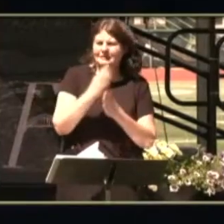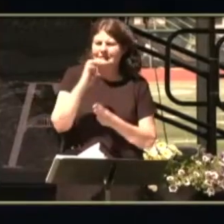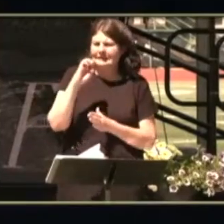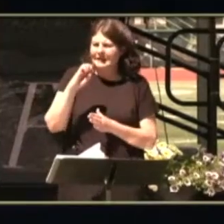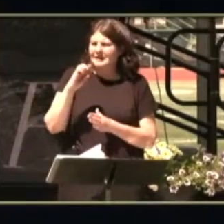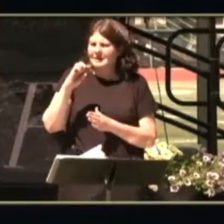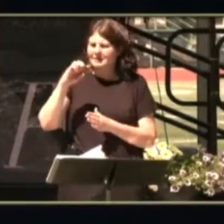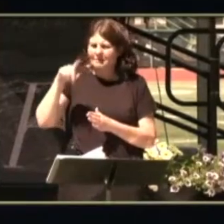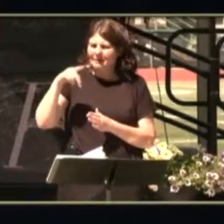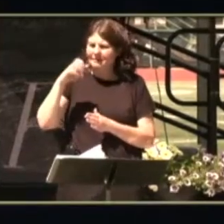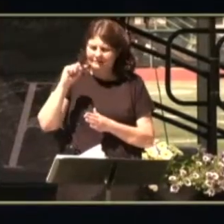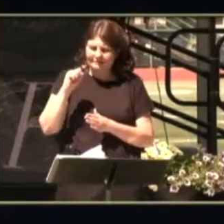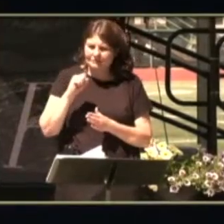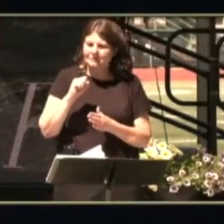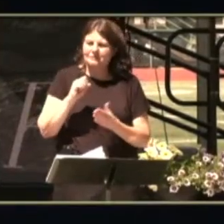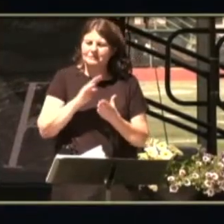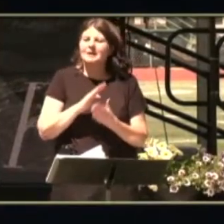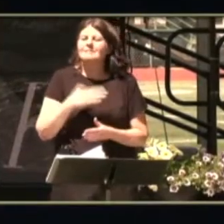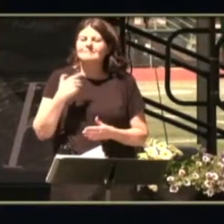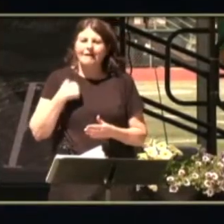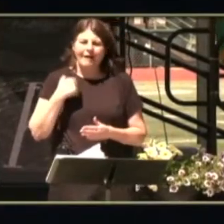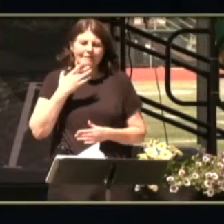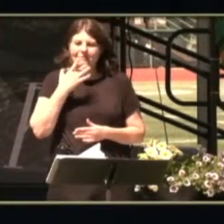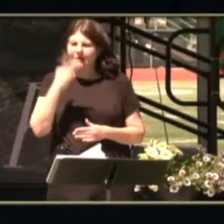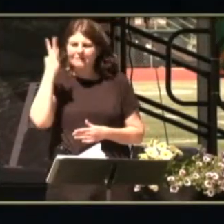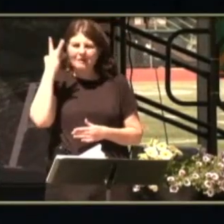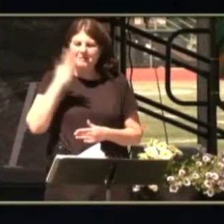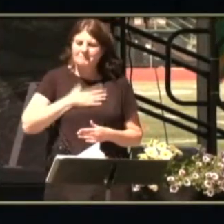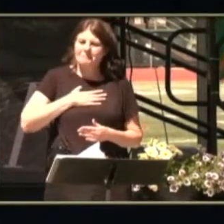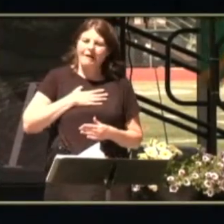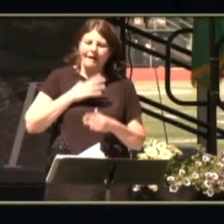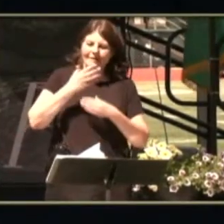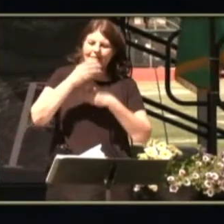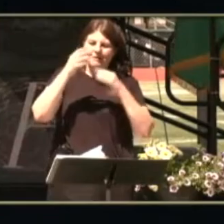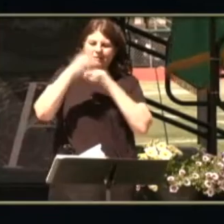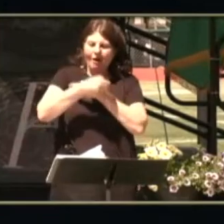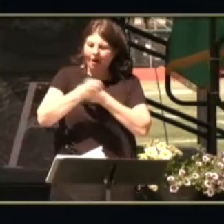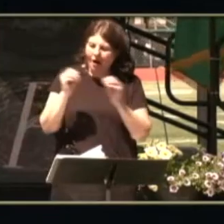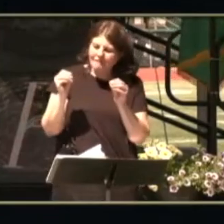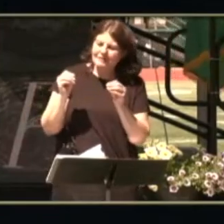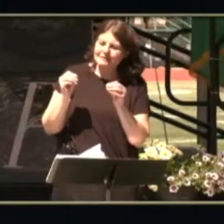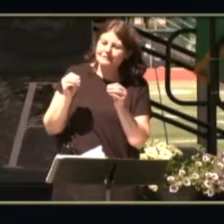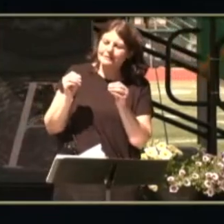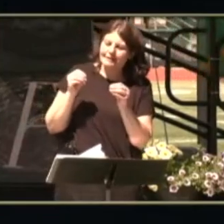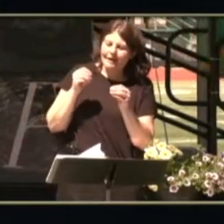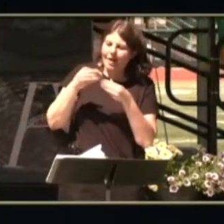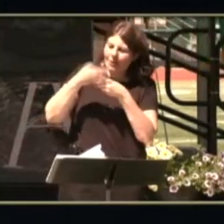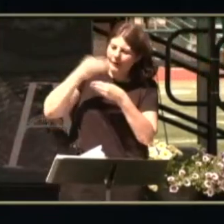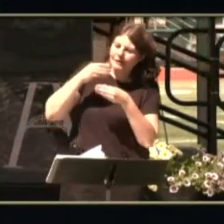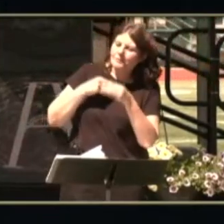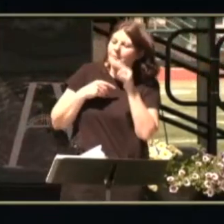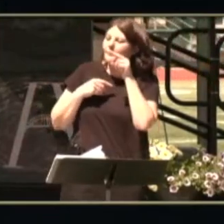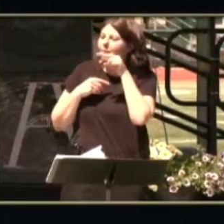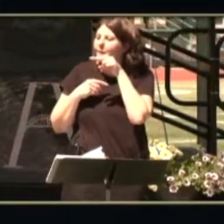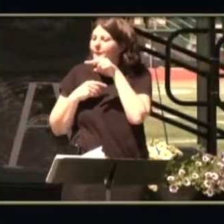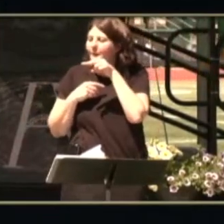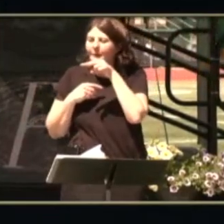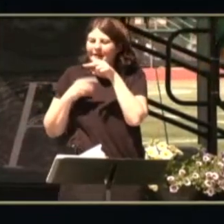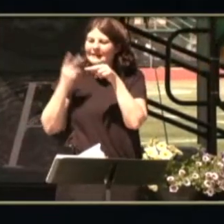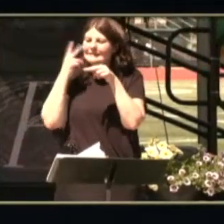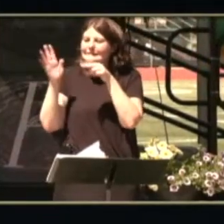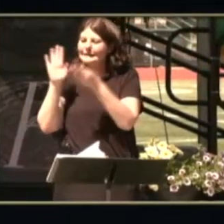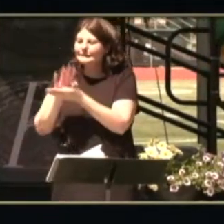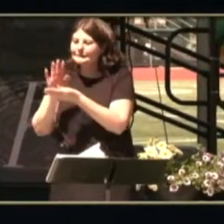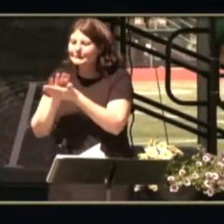because my office looks right down on the school and i get to sometimes sneak in and catch a meal when they're having